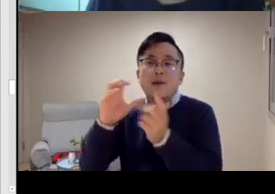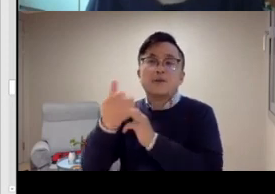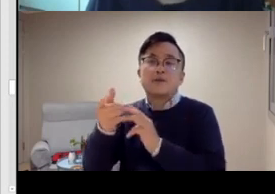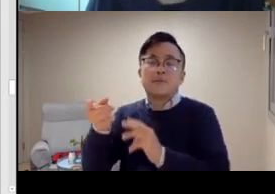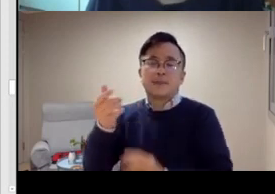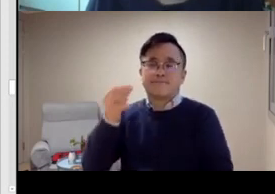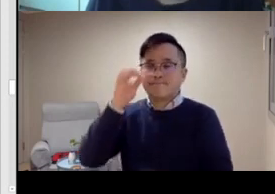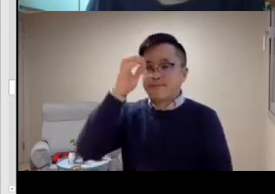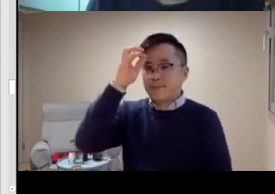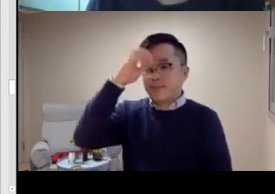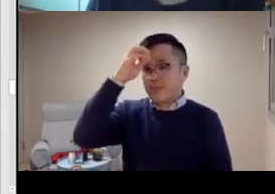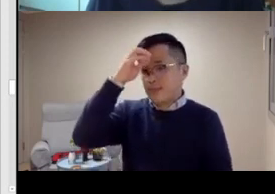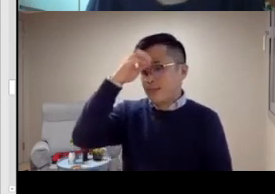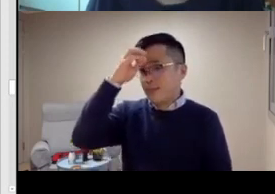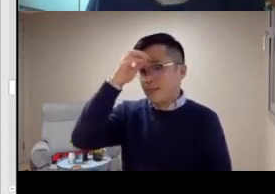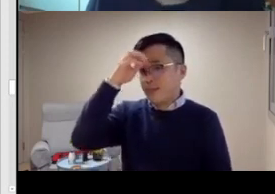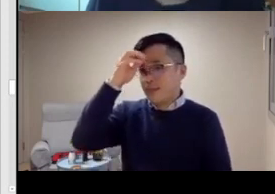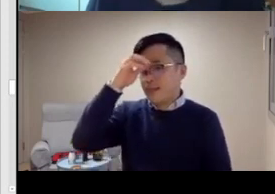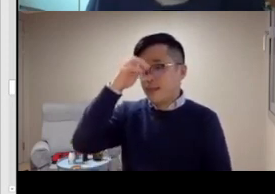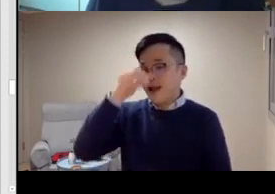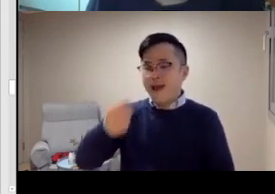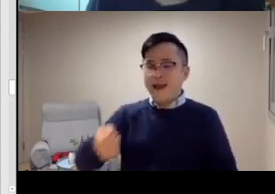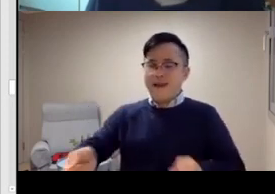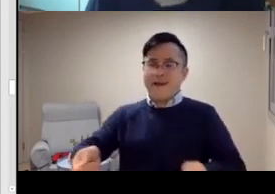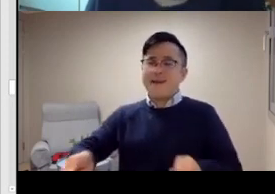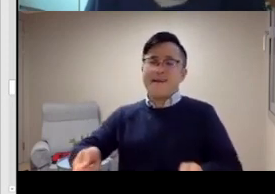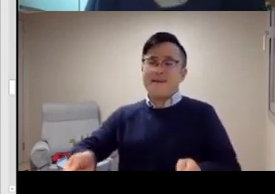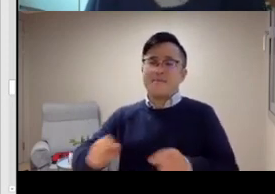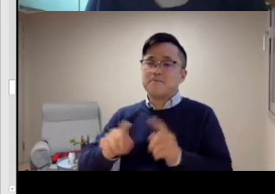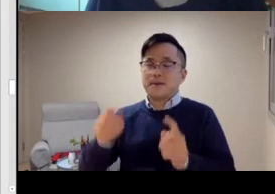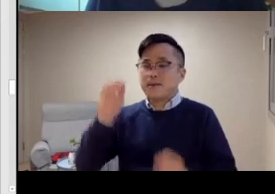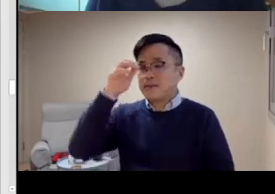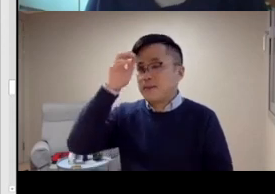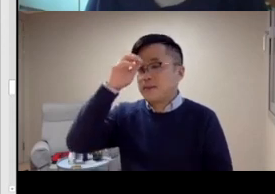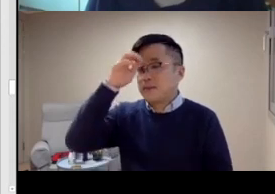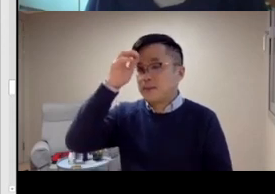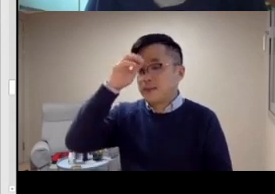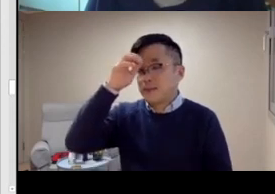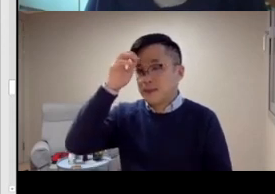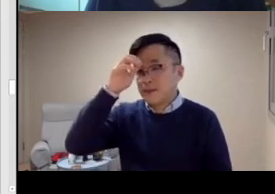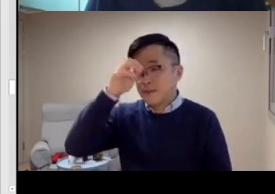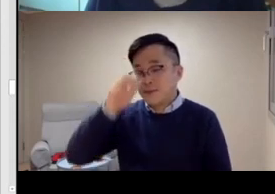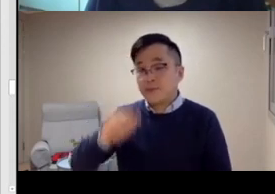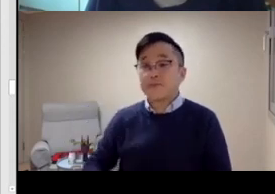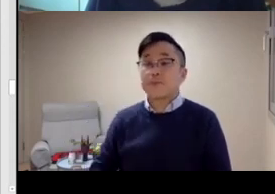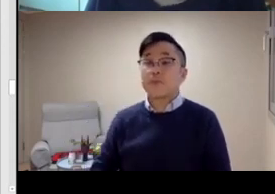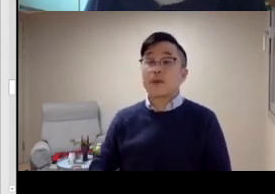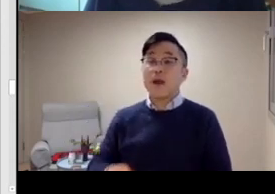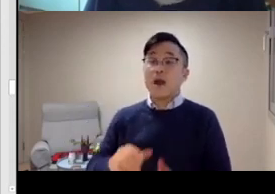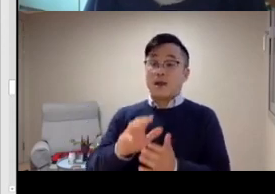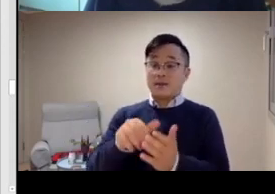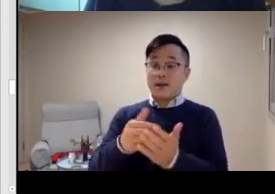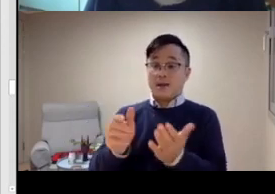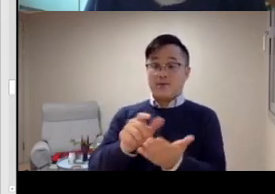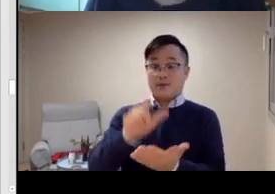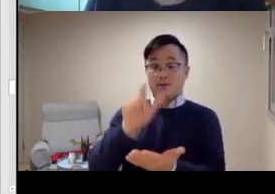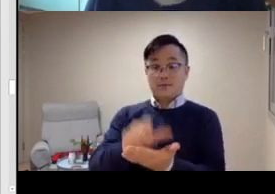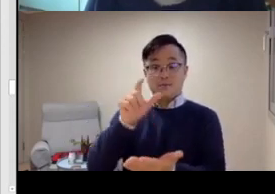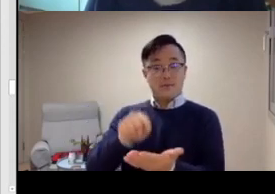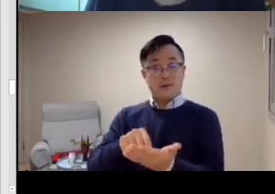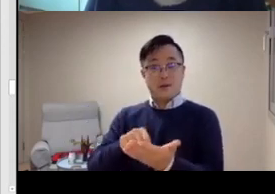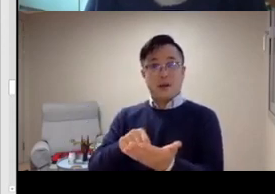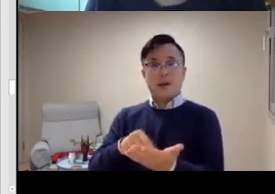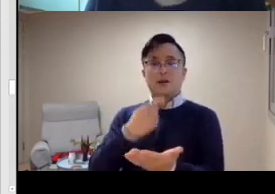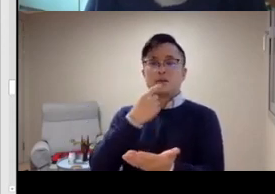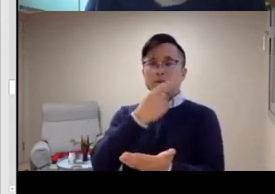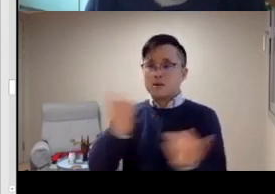But they don't know that much about sign language. They don't know, they really know nothing about sign language linguistics. They don't have an understanding